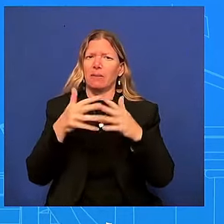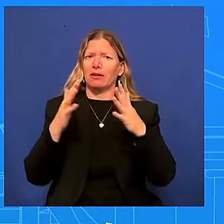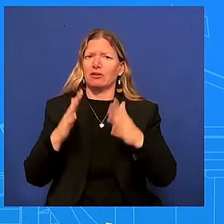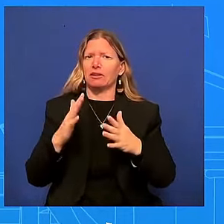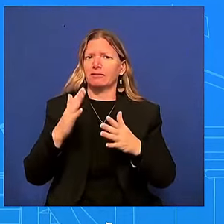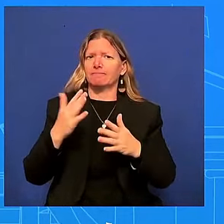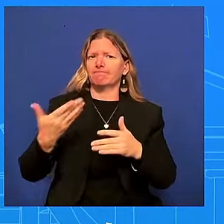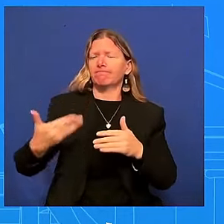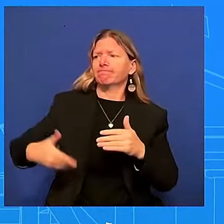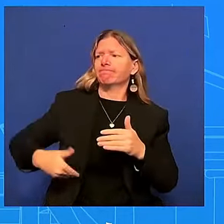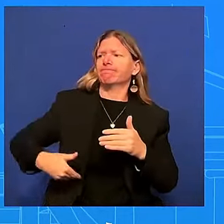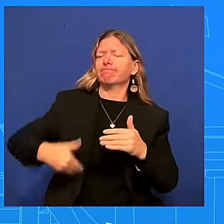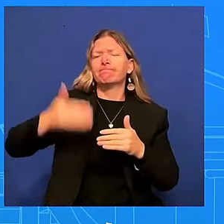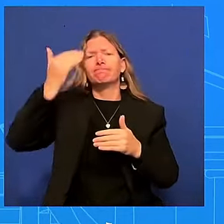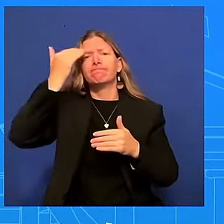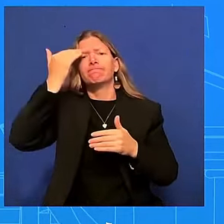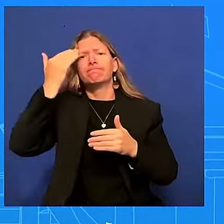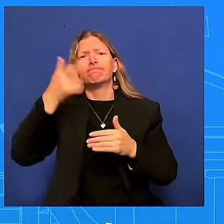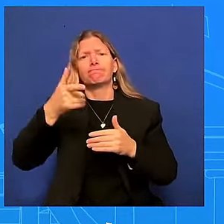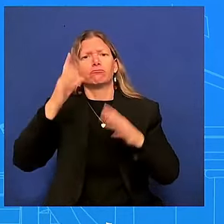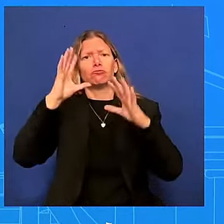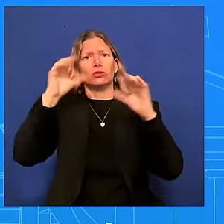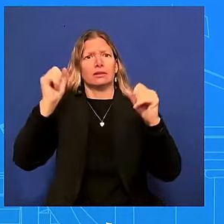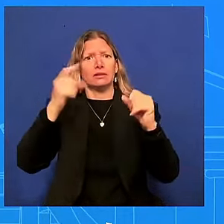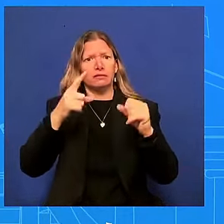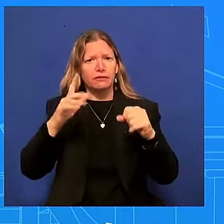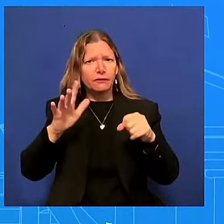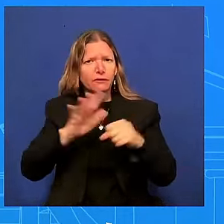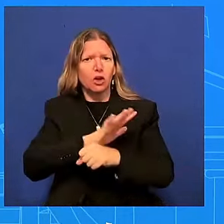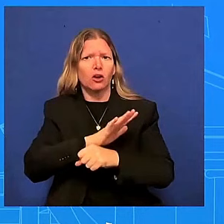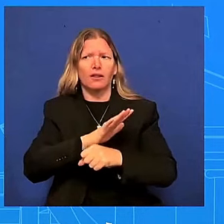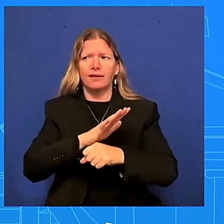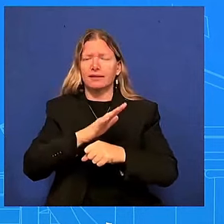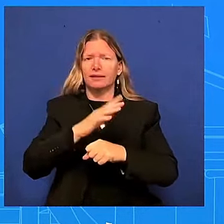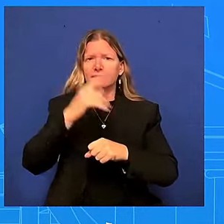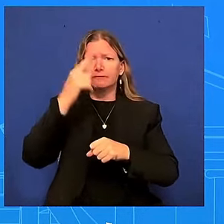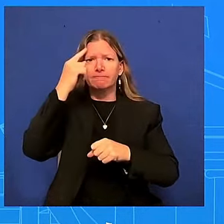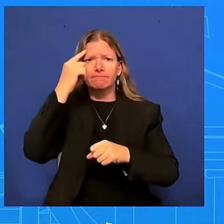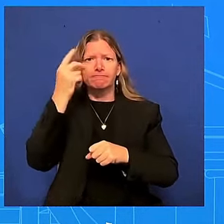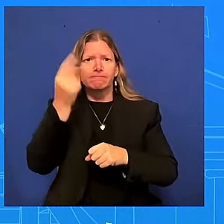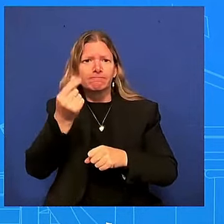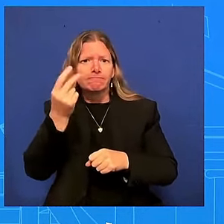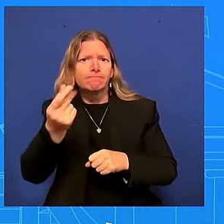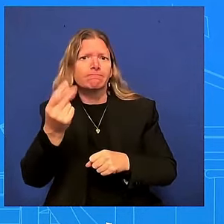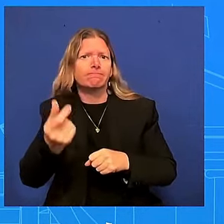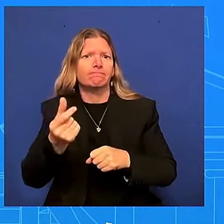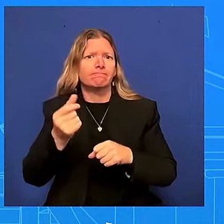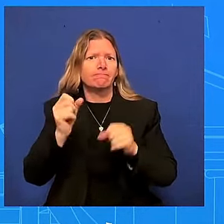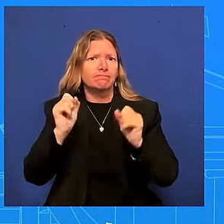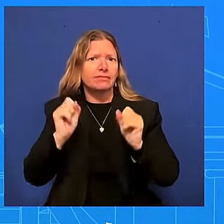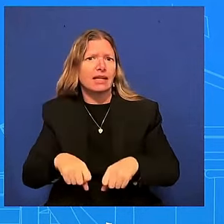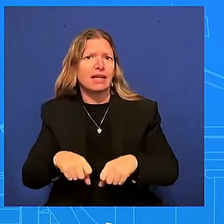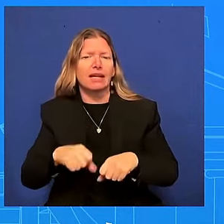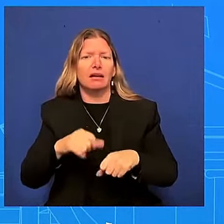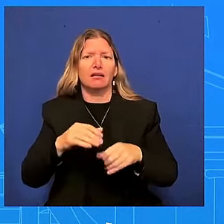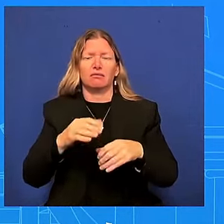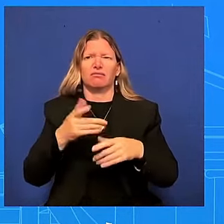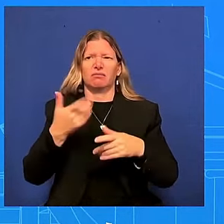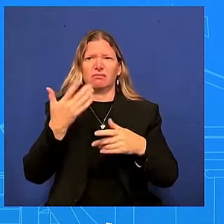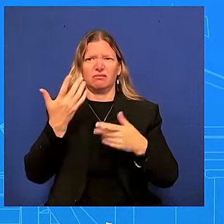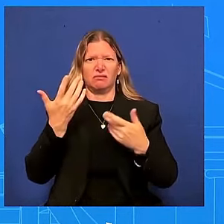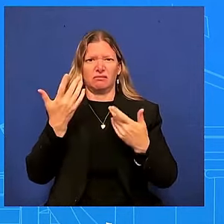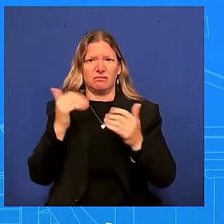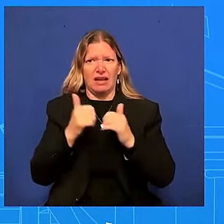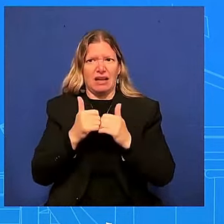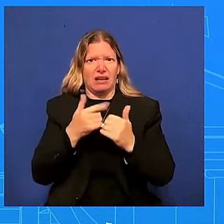the cuff when he's reading from prepared remarks so often and why can't he just come down here the brief room's 30 seconds